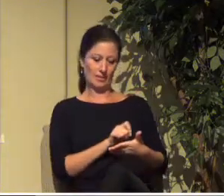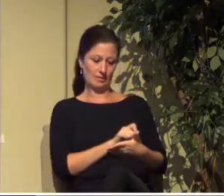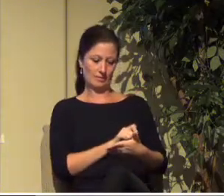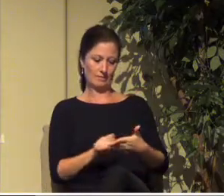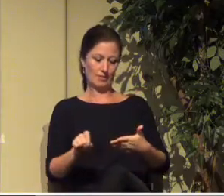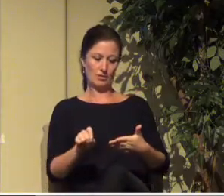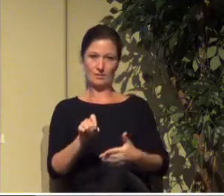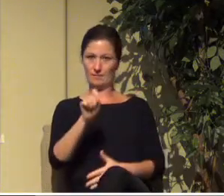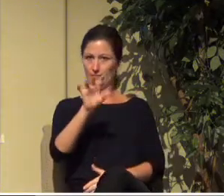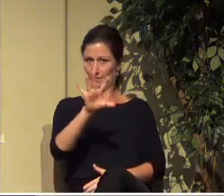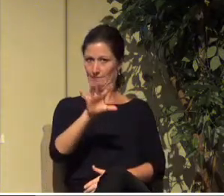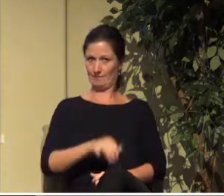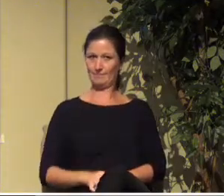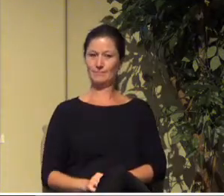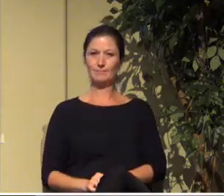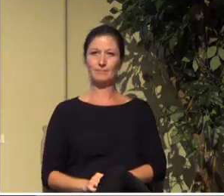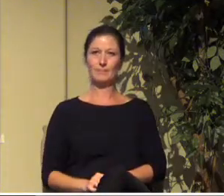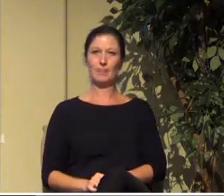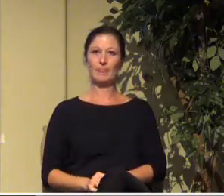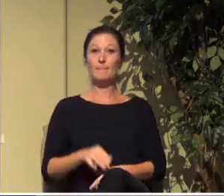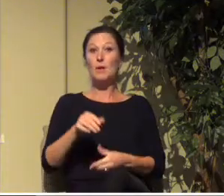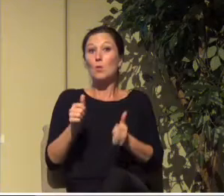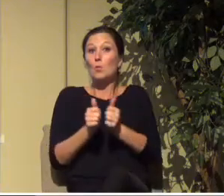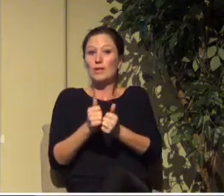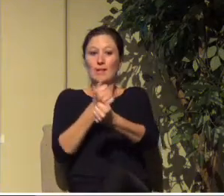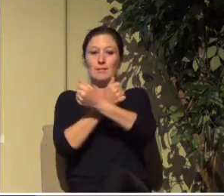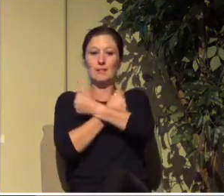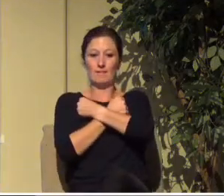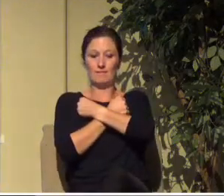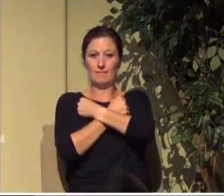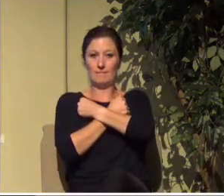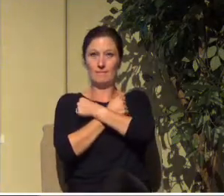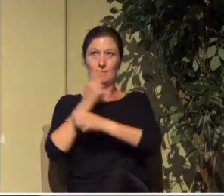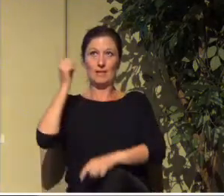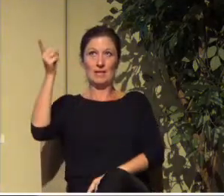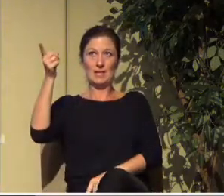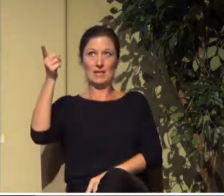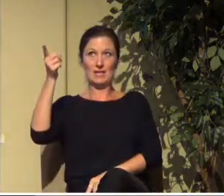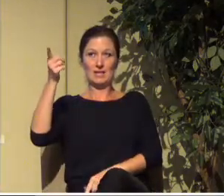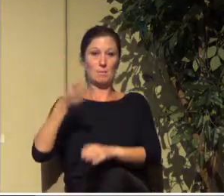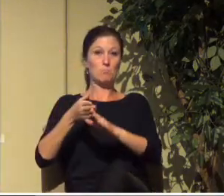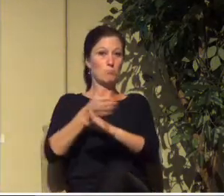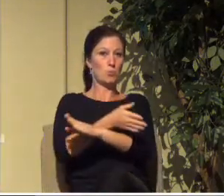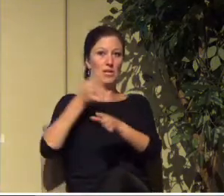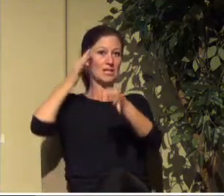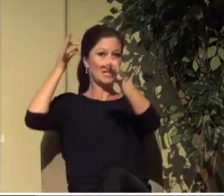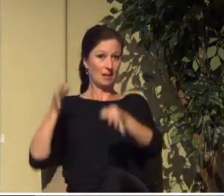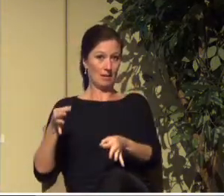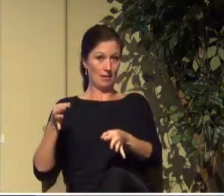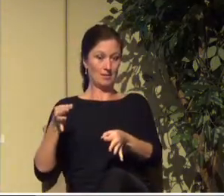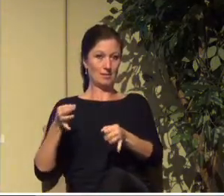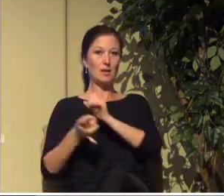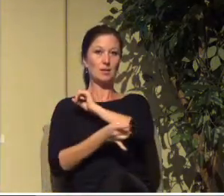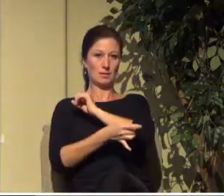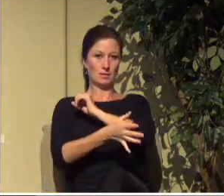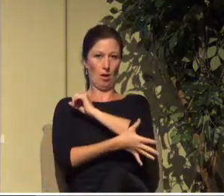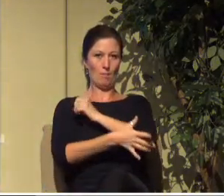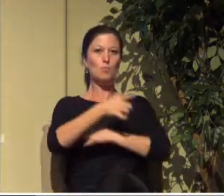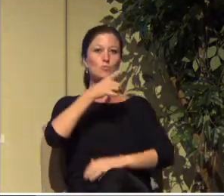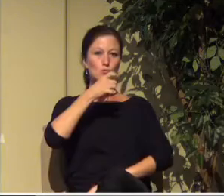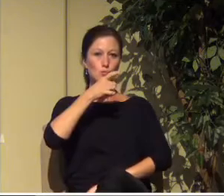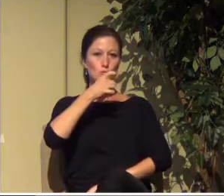In love, he predestined us to be adopted as his sons through Jesus Christ.